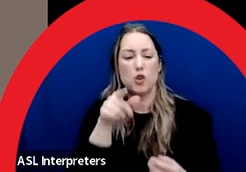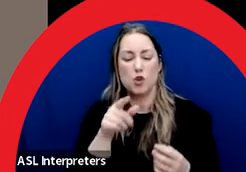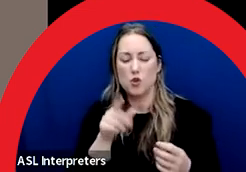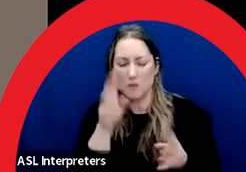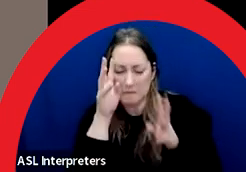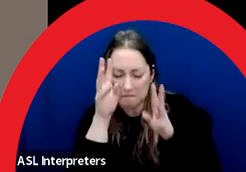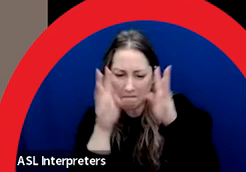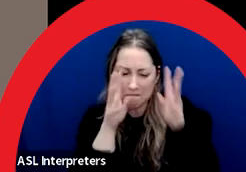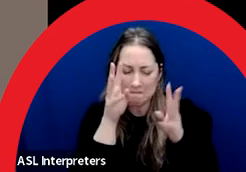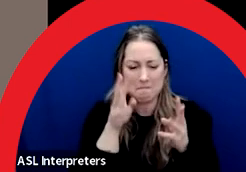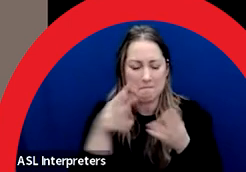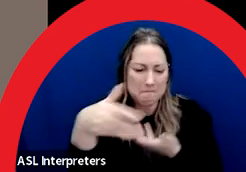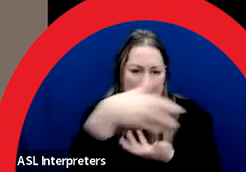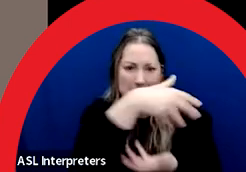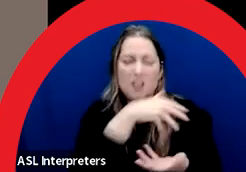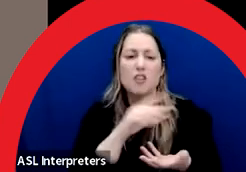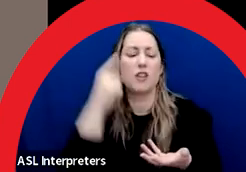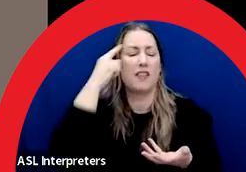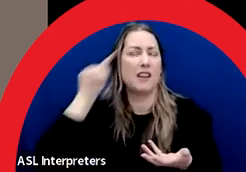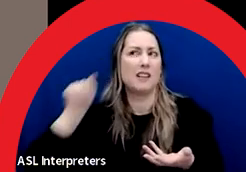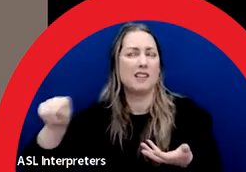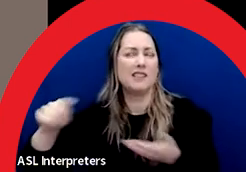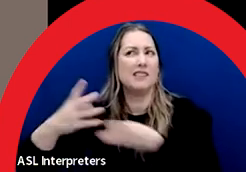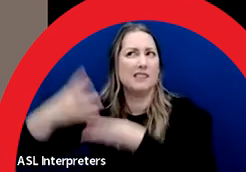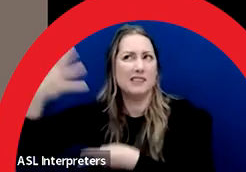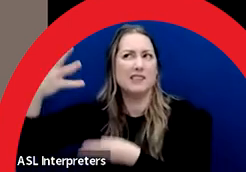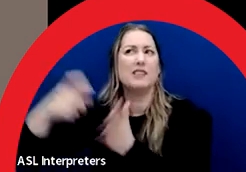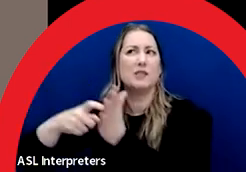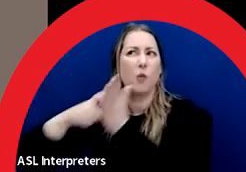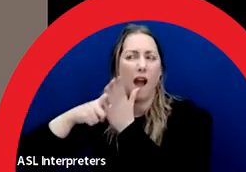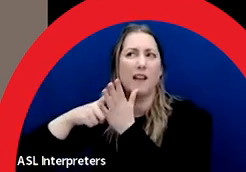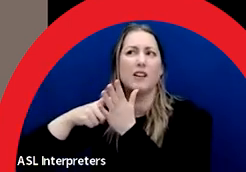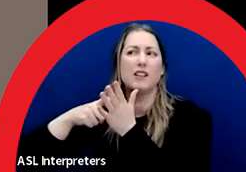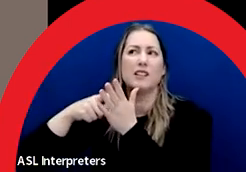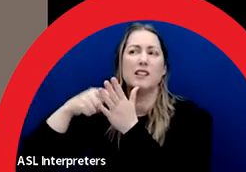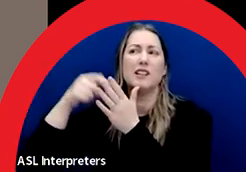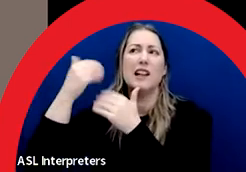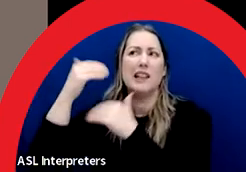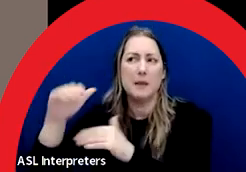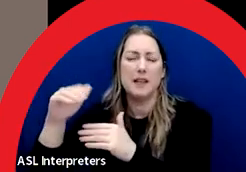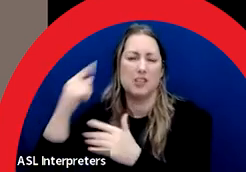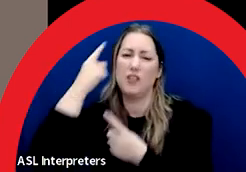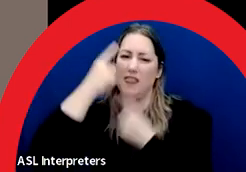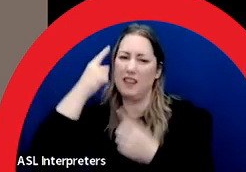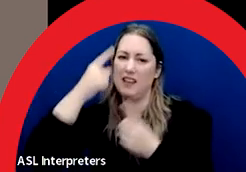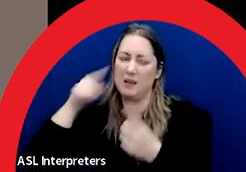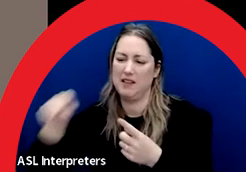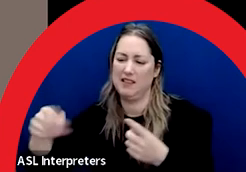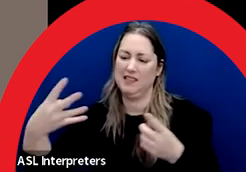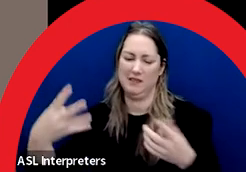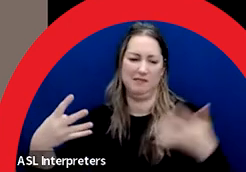Focus your submission on the evaluation criteria. I'll go over that in the next part of the presentation.